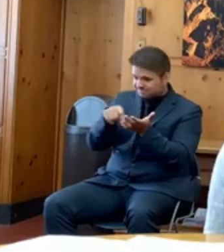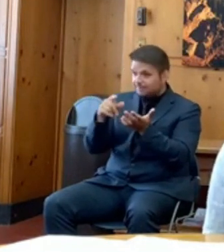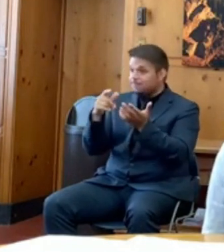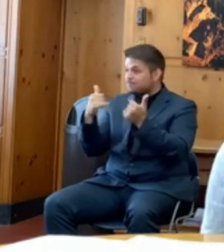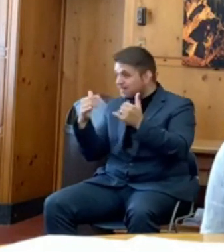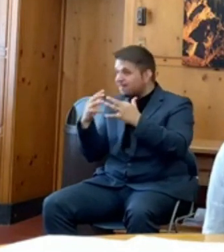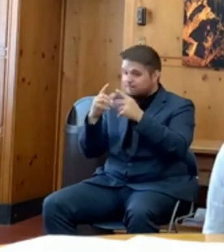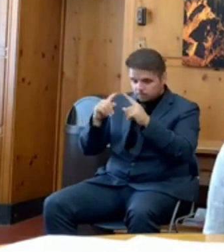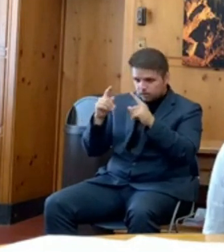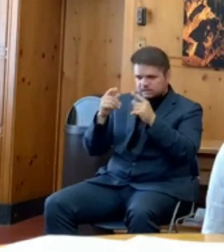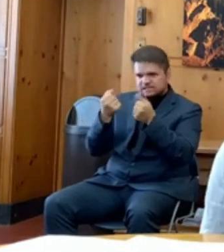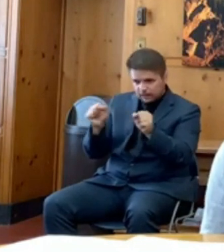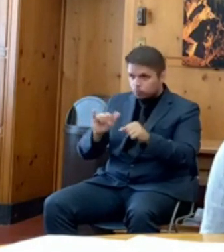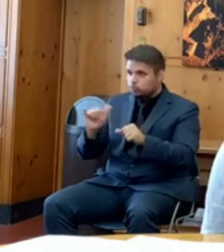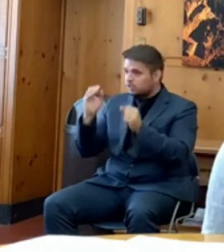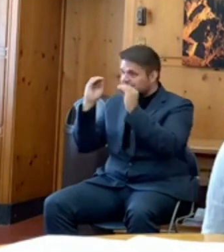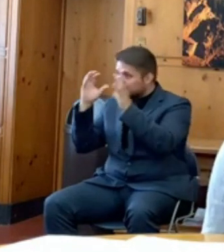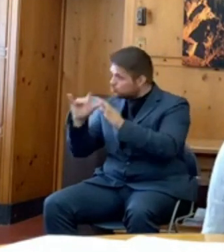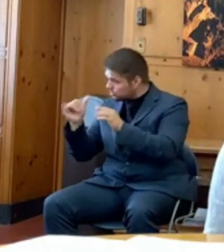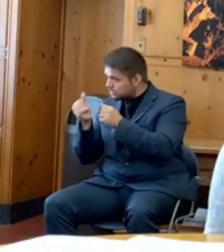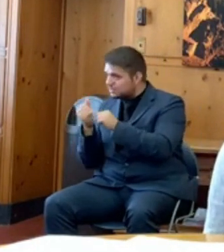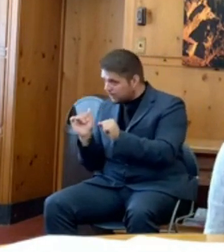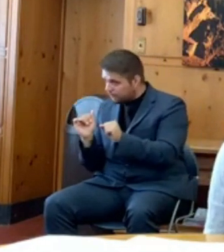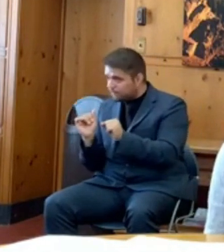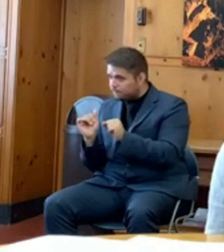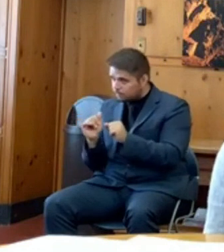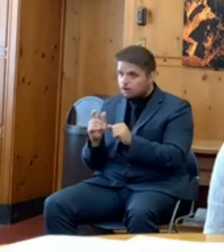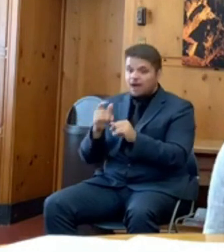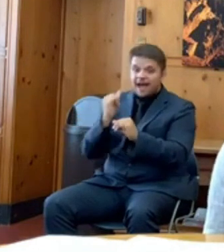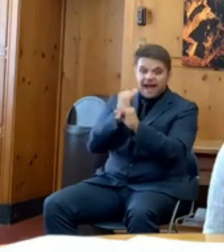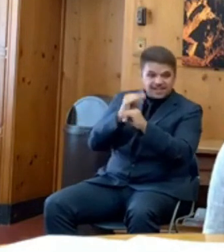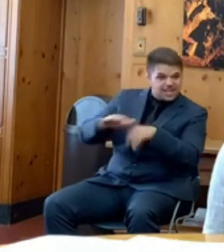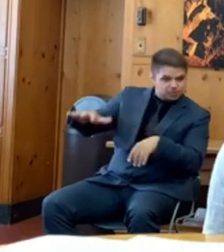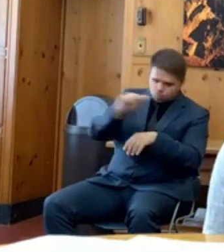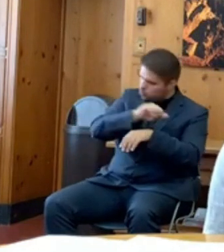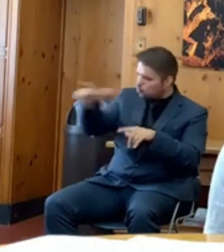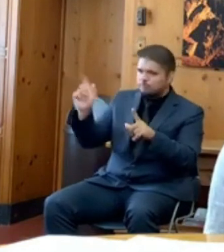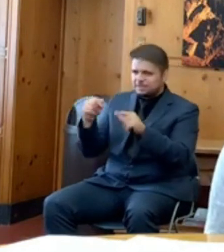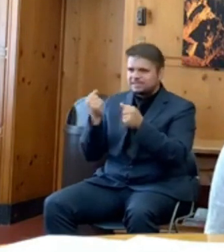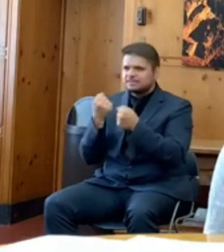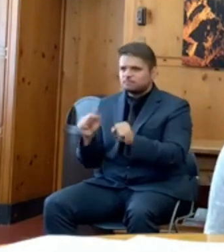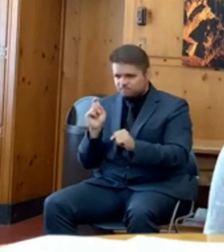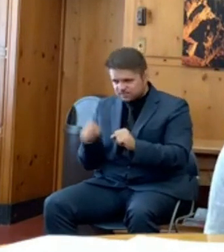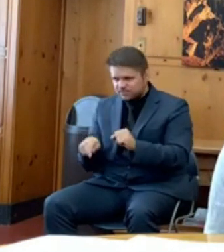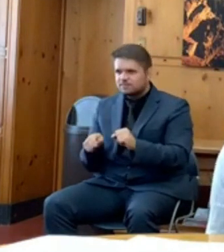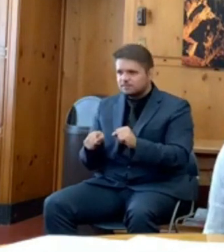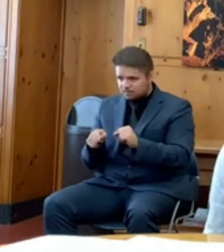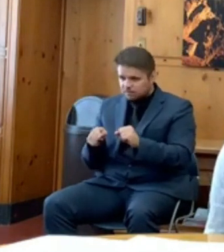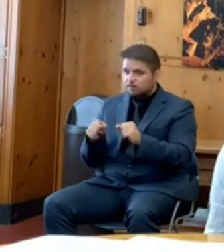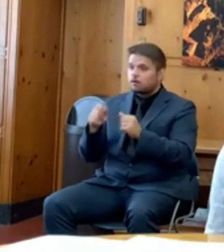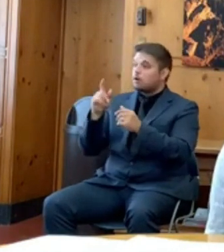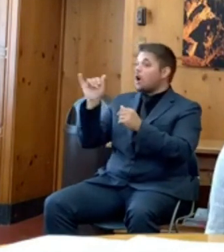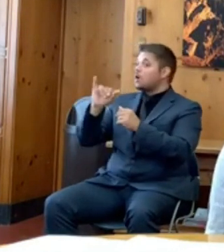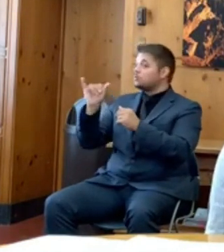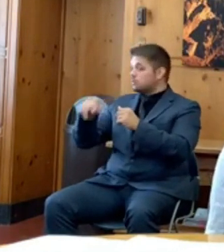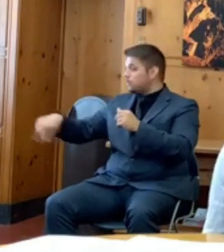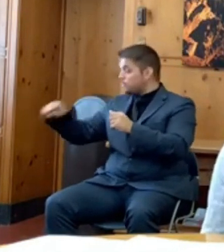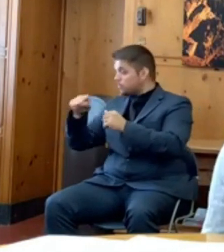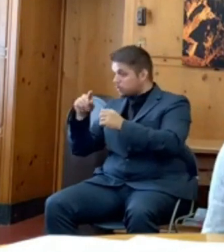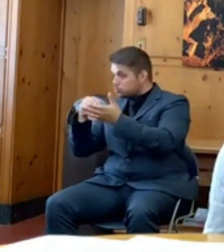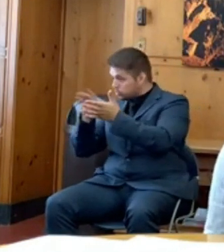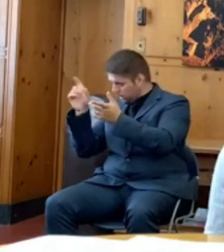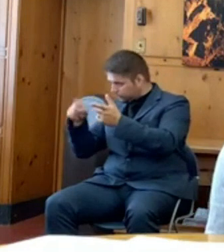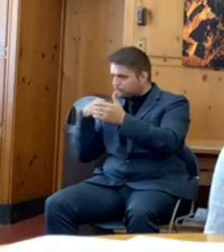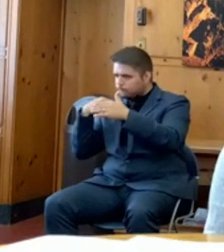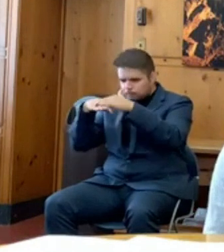college campuses are safe, and that these students get access to a high-quality education. And this school